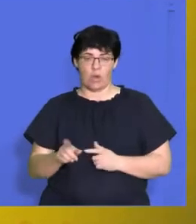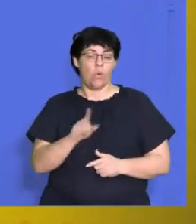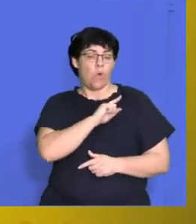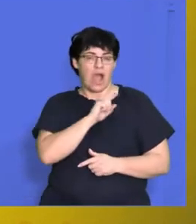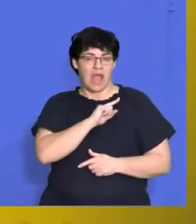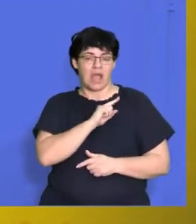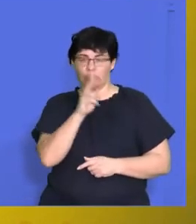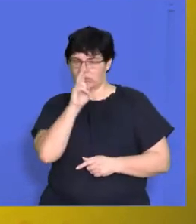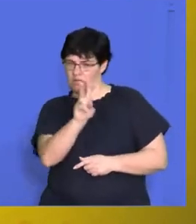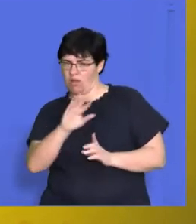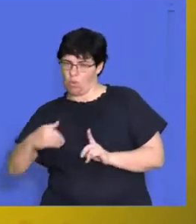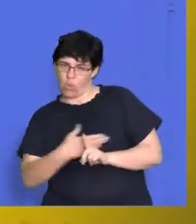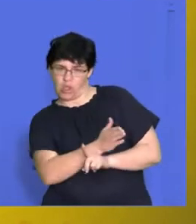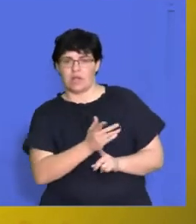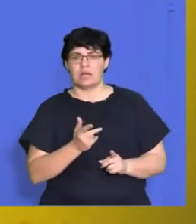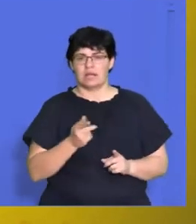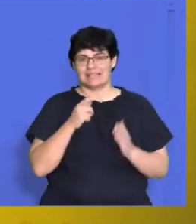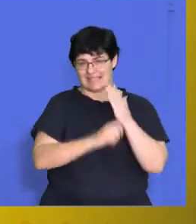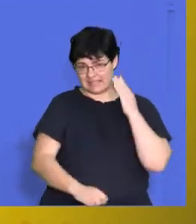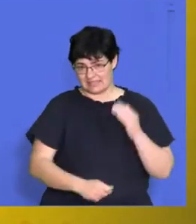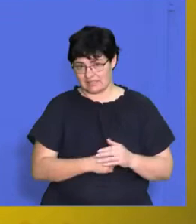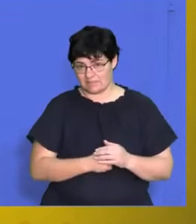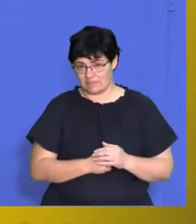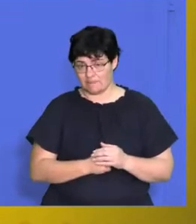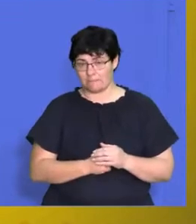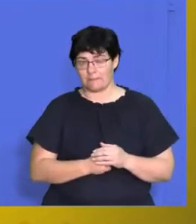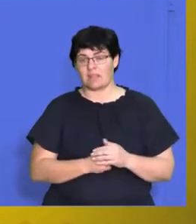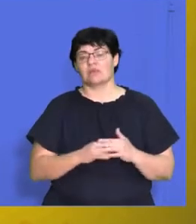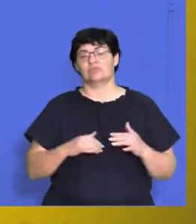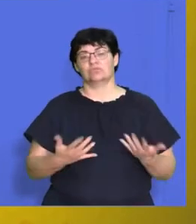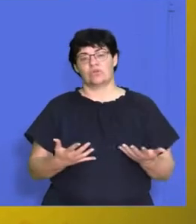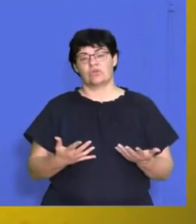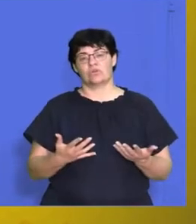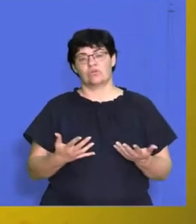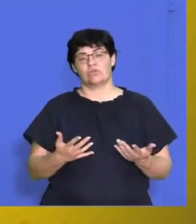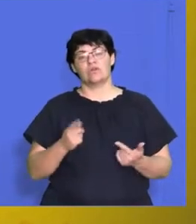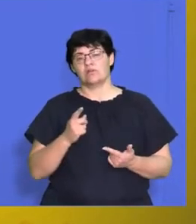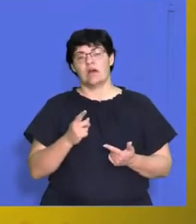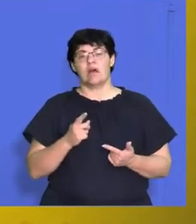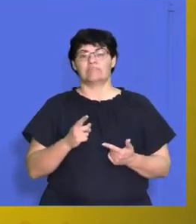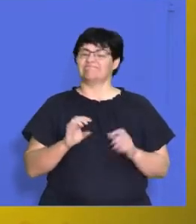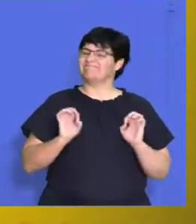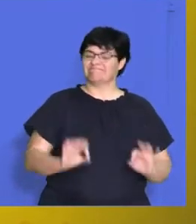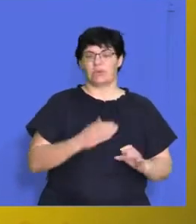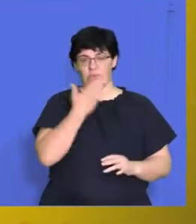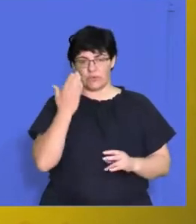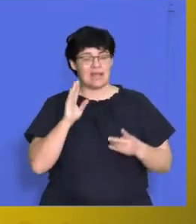want to be seen to not be paying our fair share of tax. Firstly, it's not ethical. Secondly, we also don't